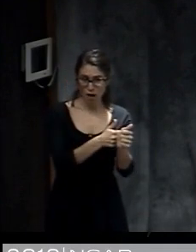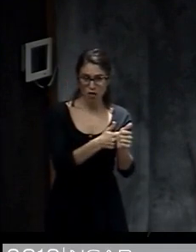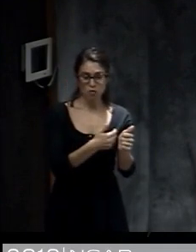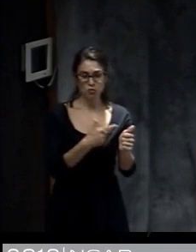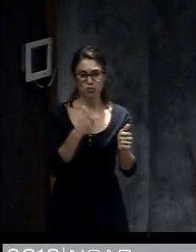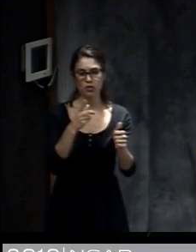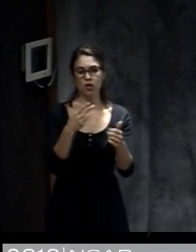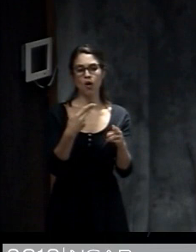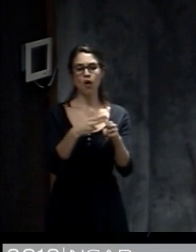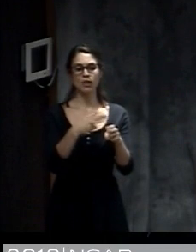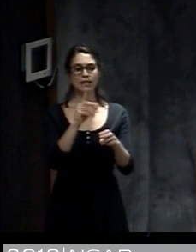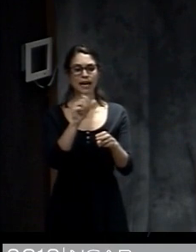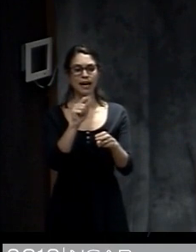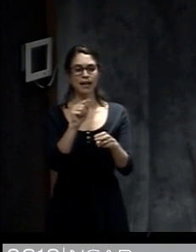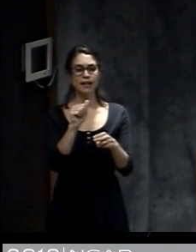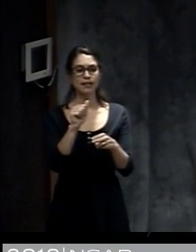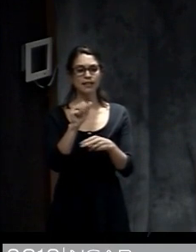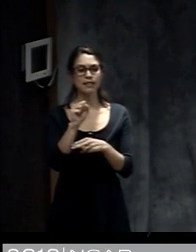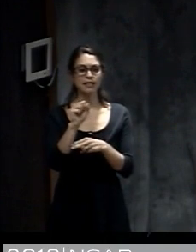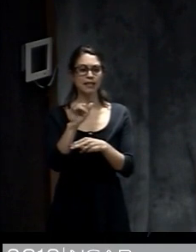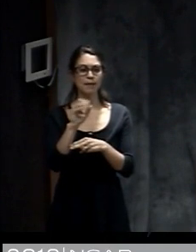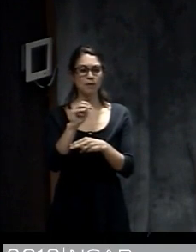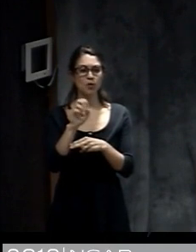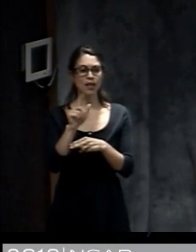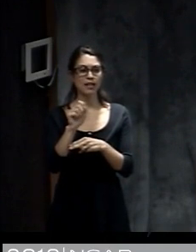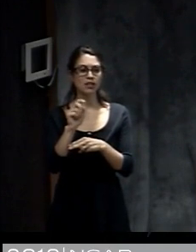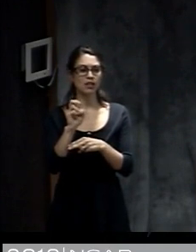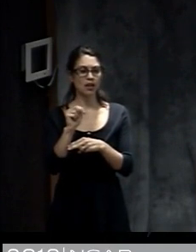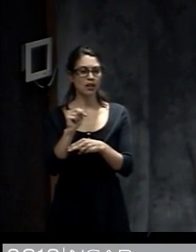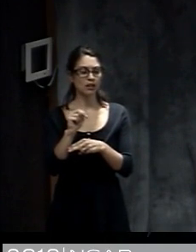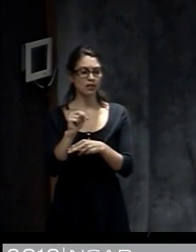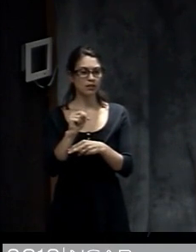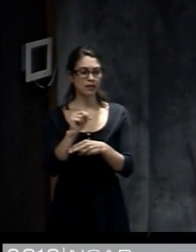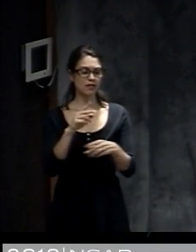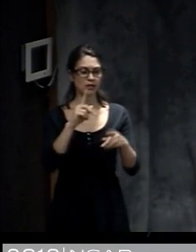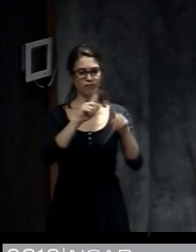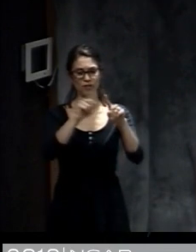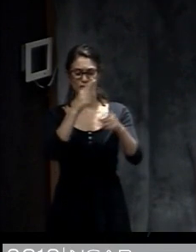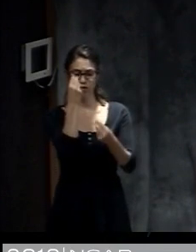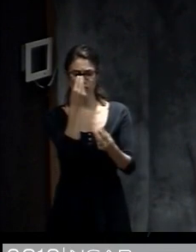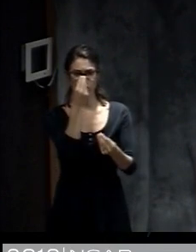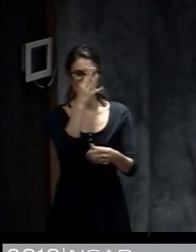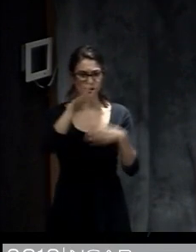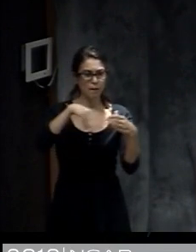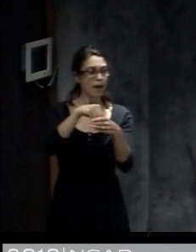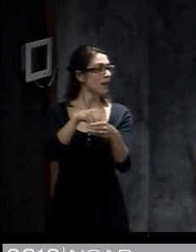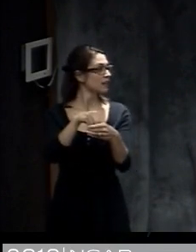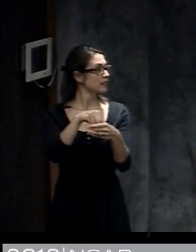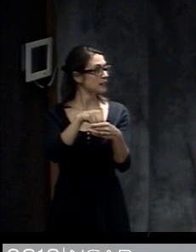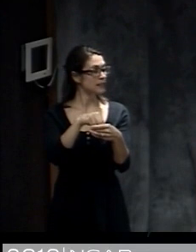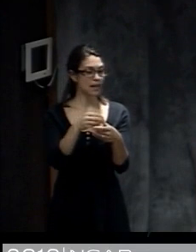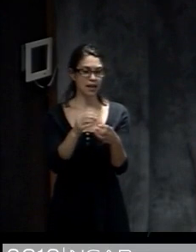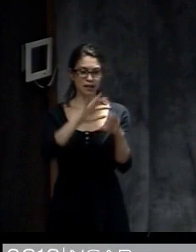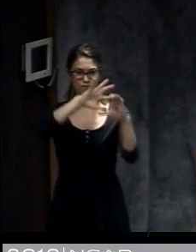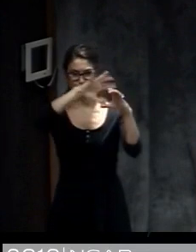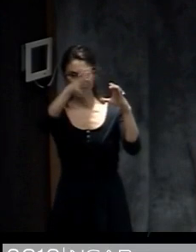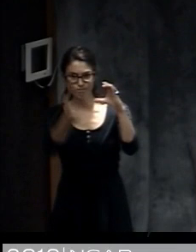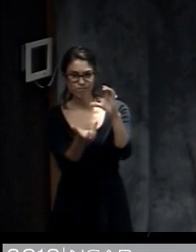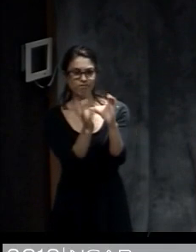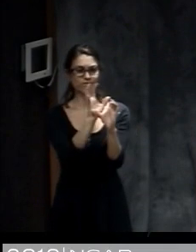called data simulation where it takes all the data from these observations and combines it with other information to produce the initial conditions for the computer modeling.